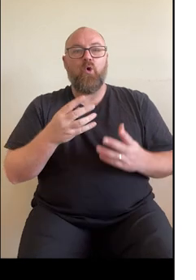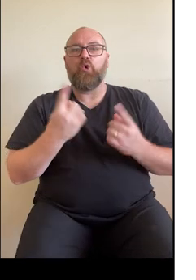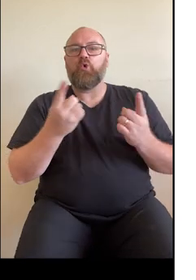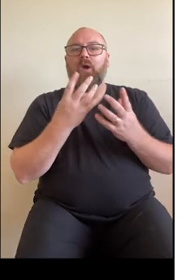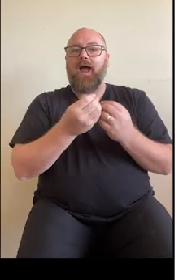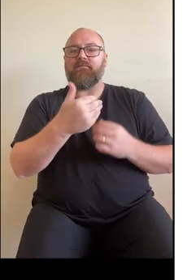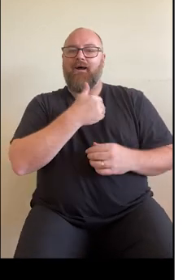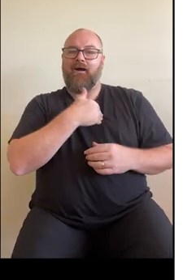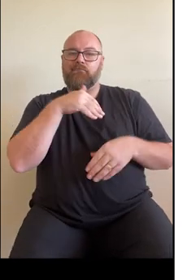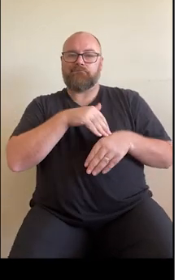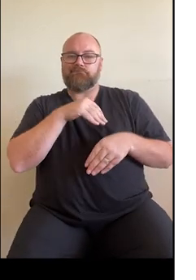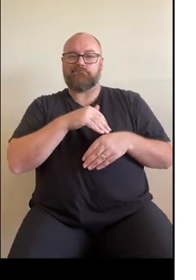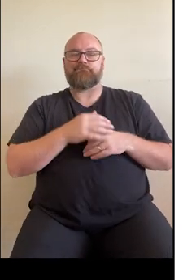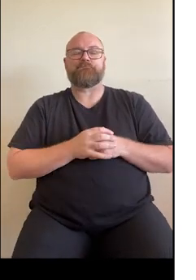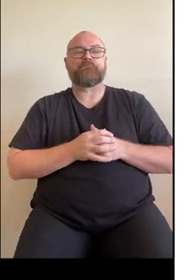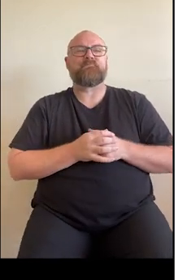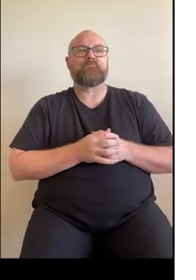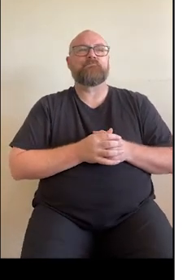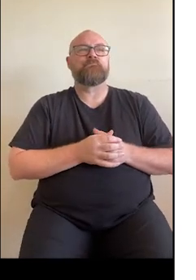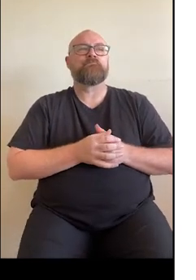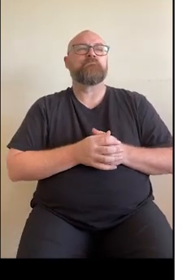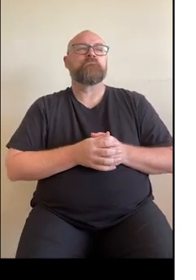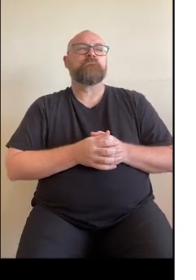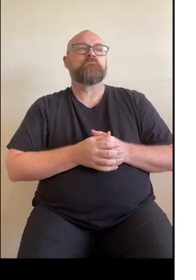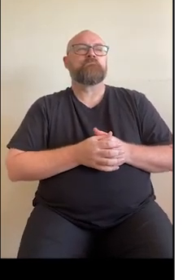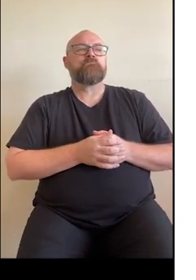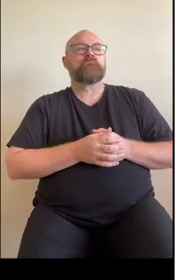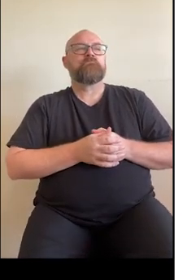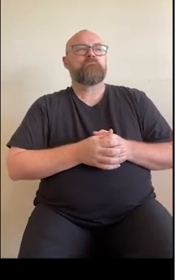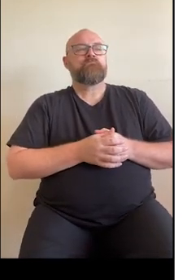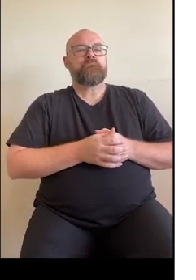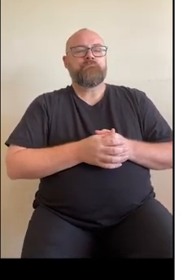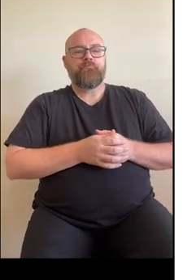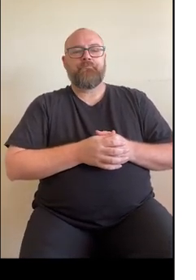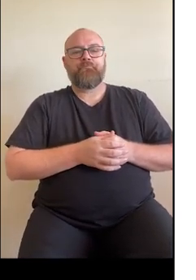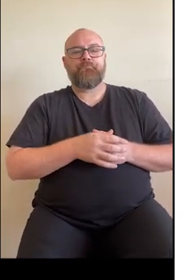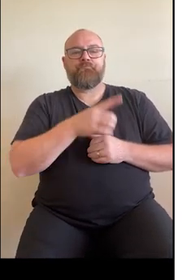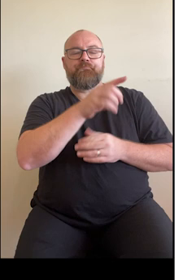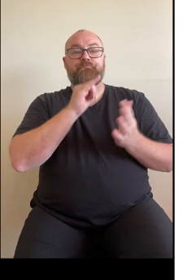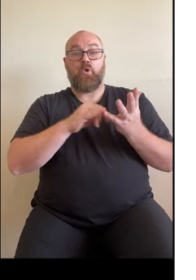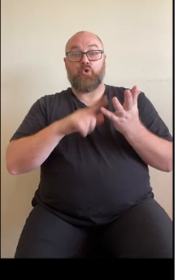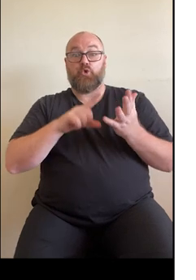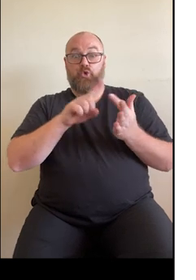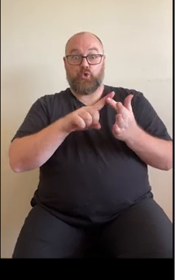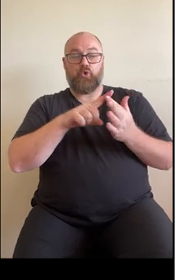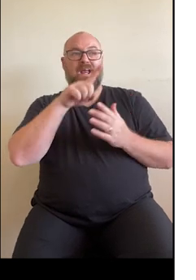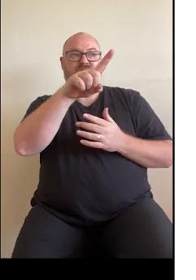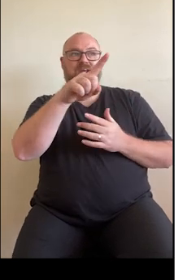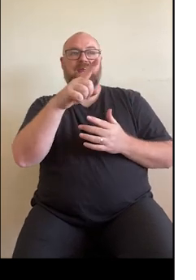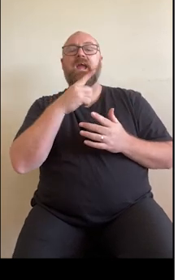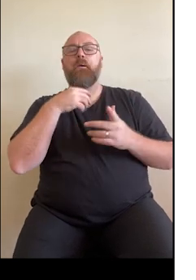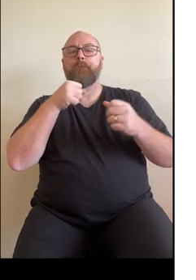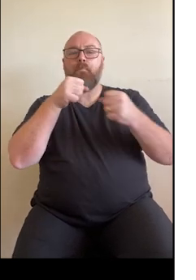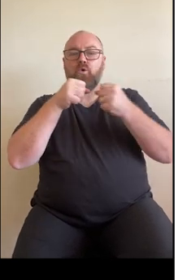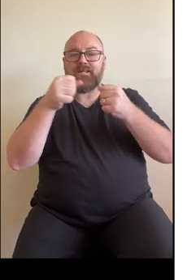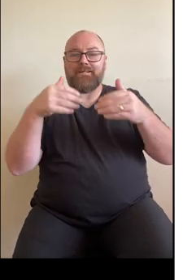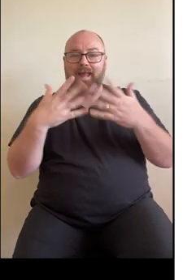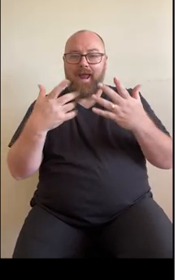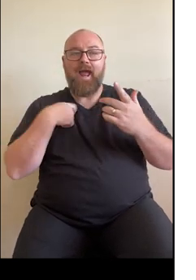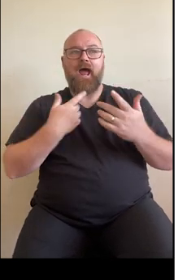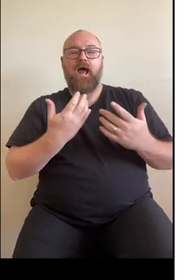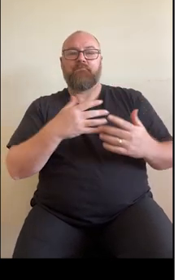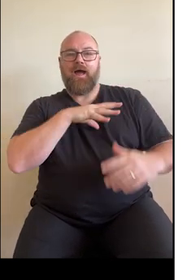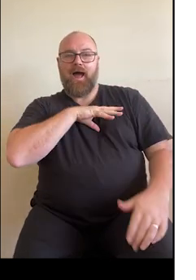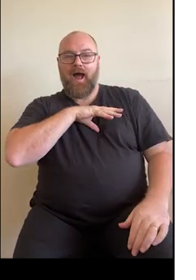health or a heart condition. So this is Sue Leyland. She had a heart attack on Boxing Day and this is